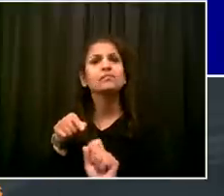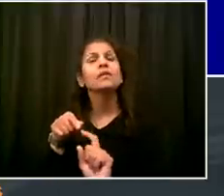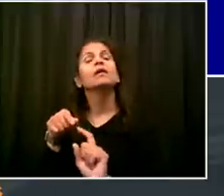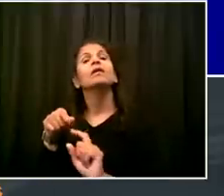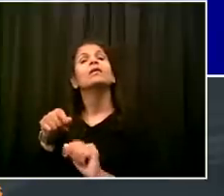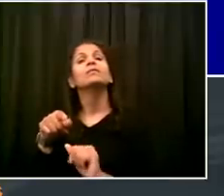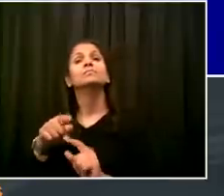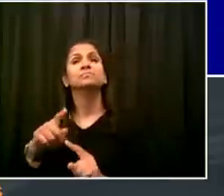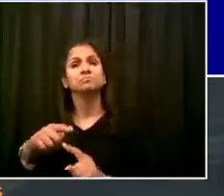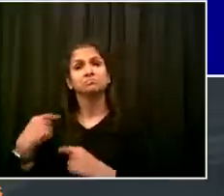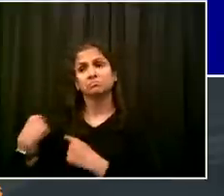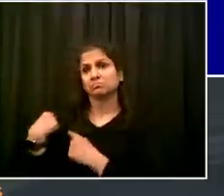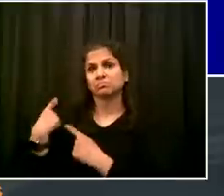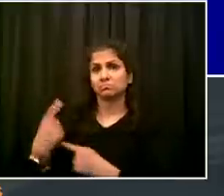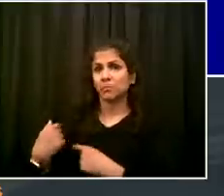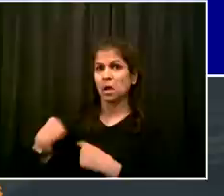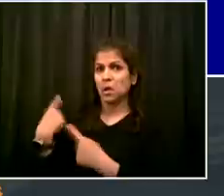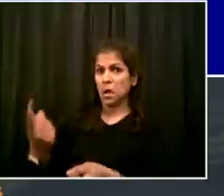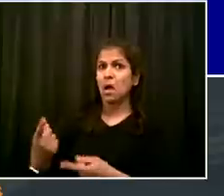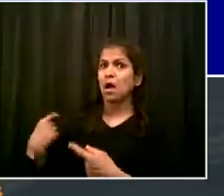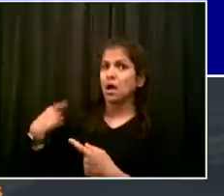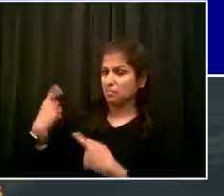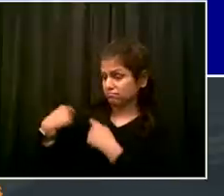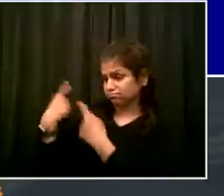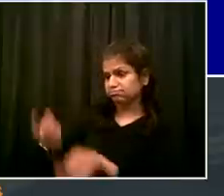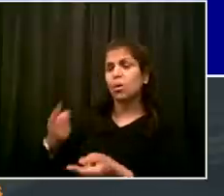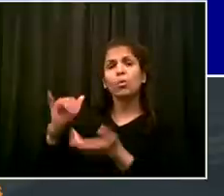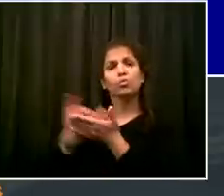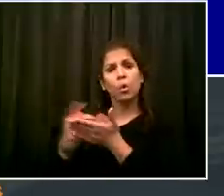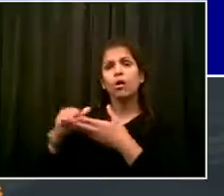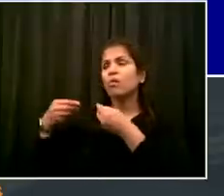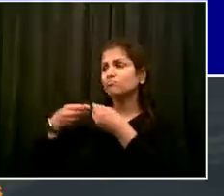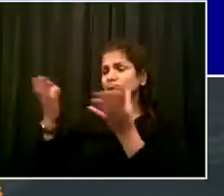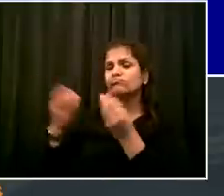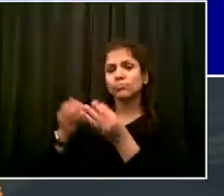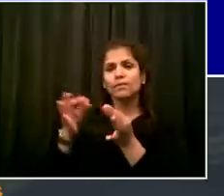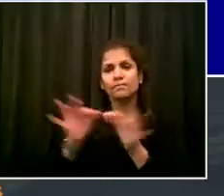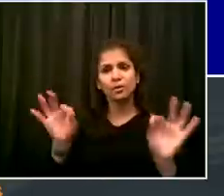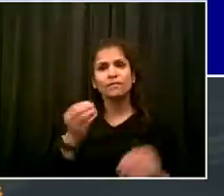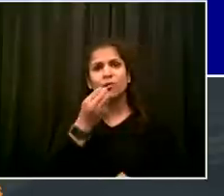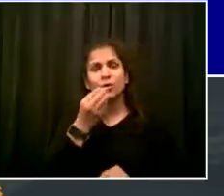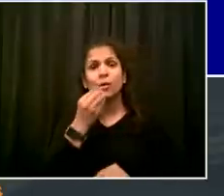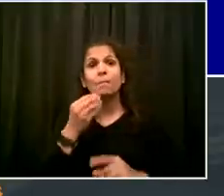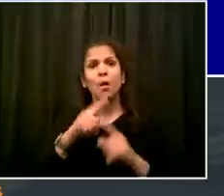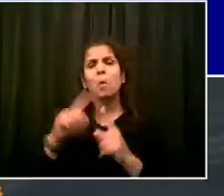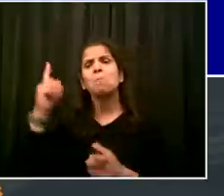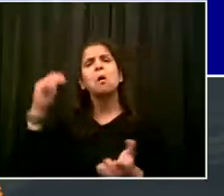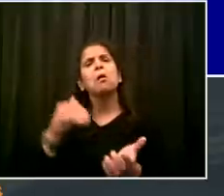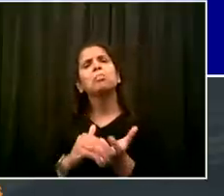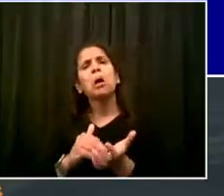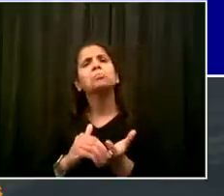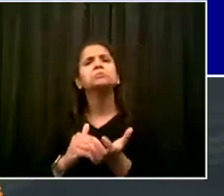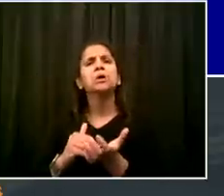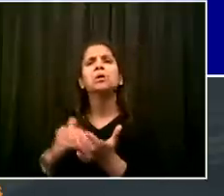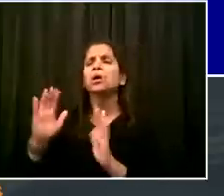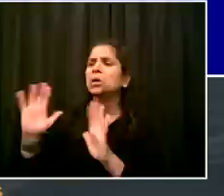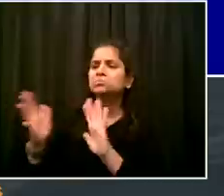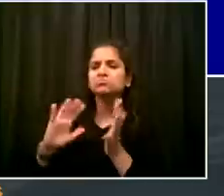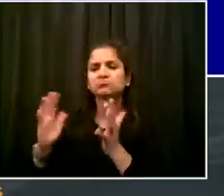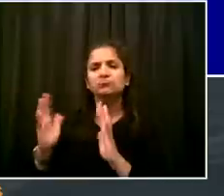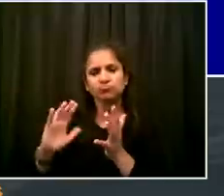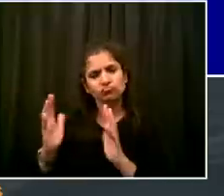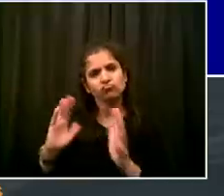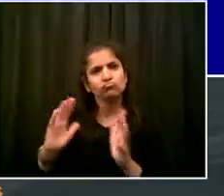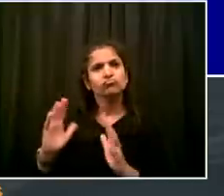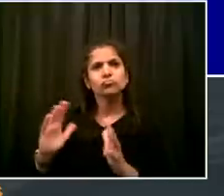over a million people in this city were food insecure, needed food more at some point in the year. Now,